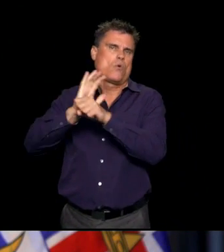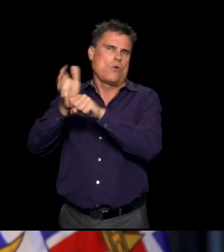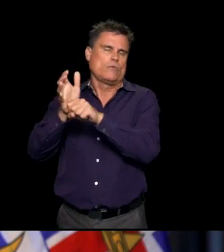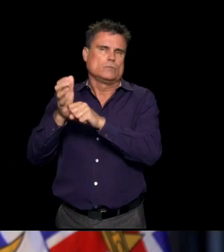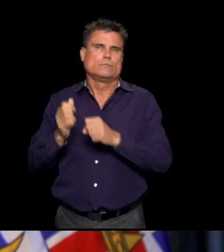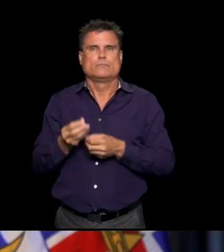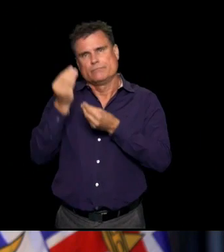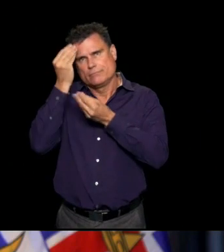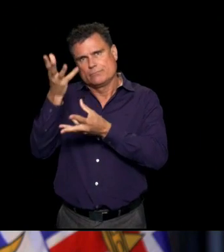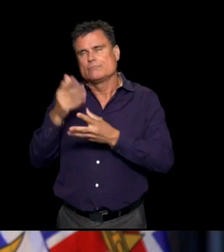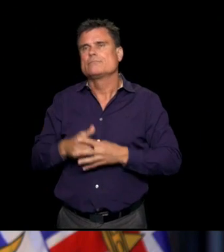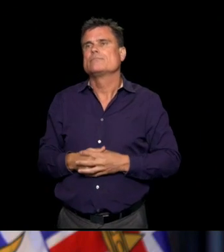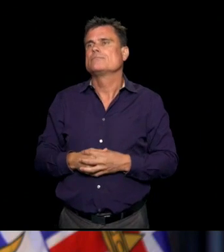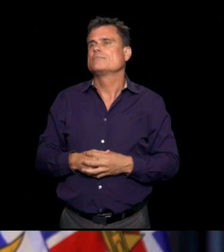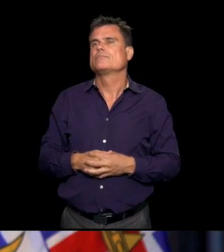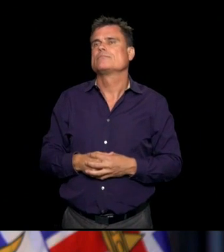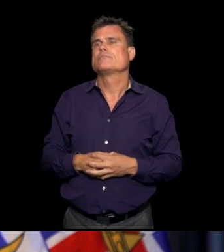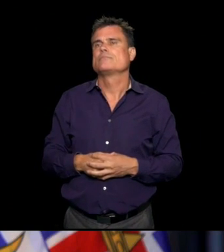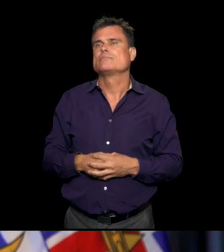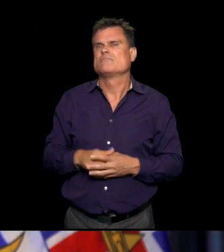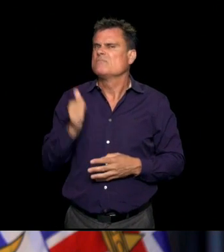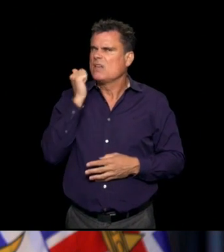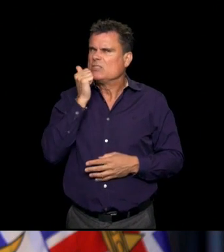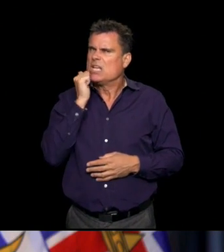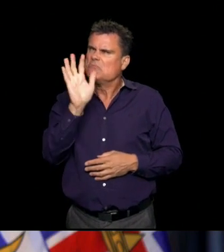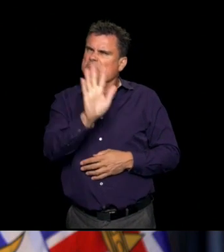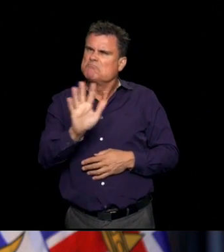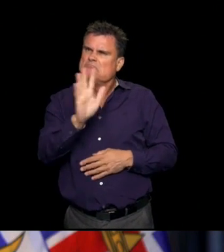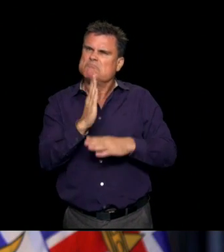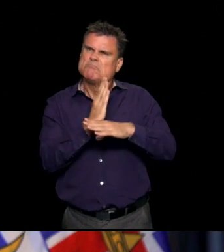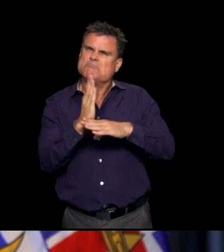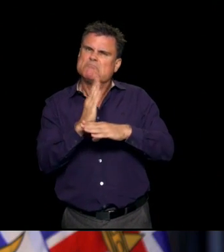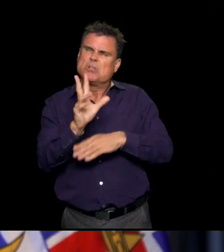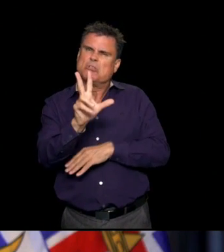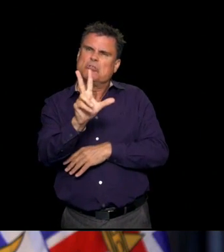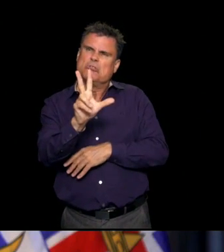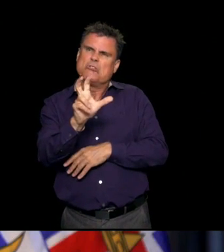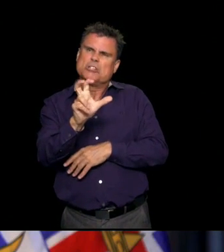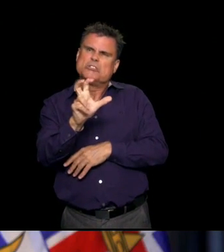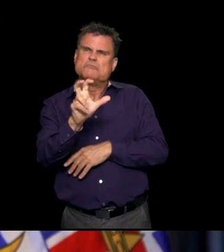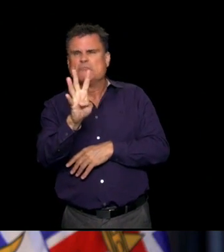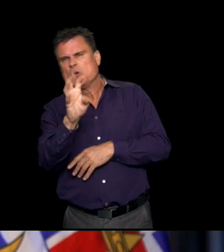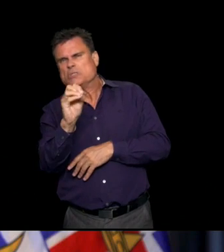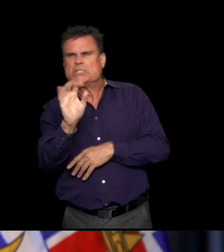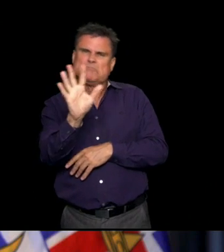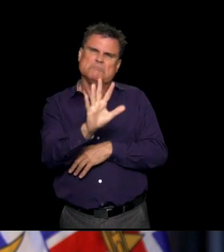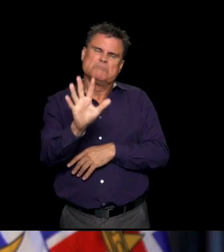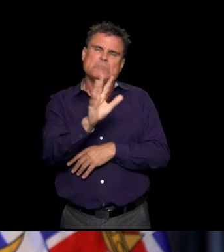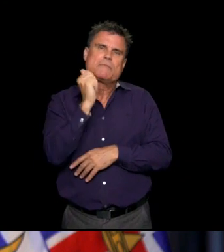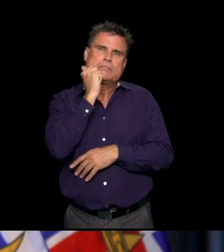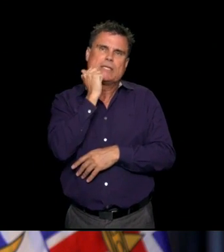24th, 351 on August 25th, and 372 on August 26th.